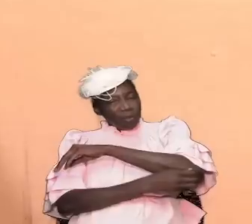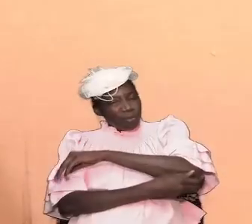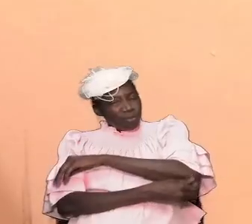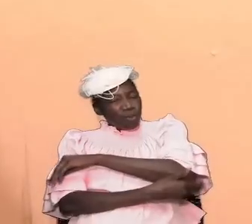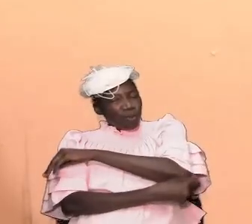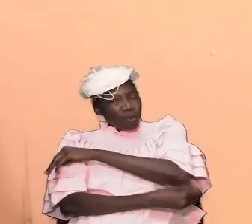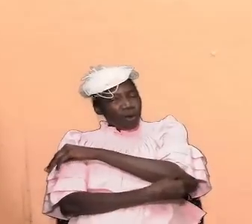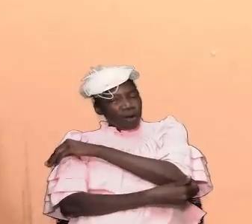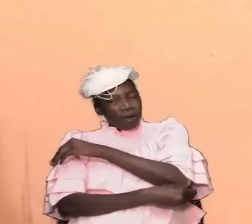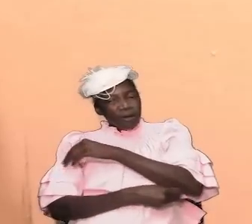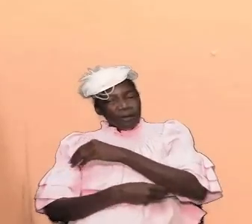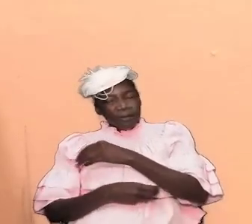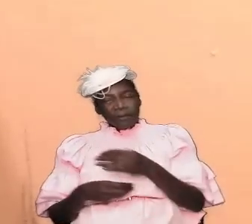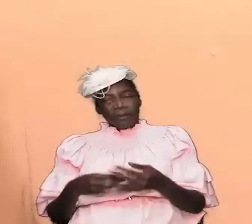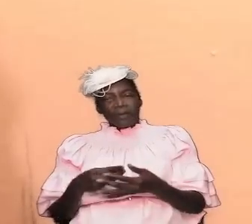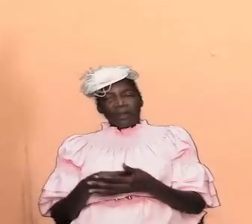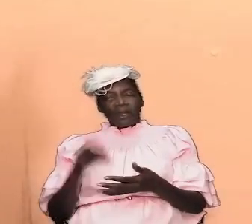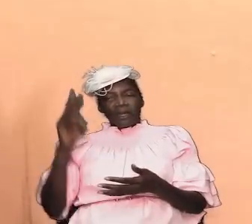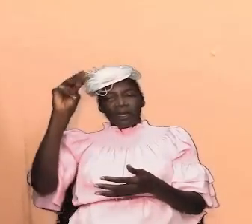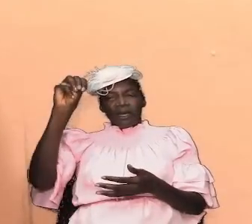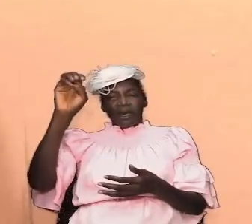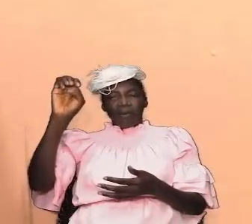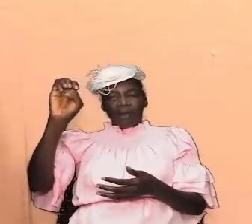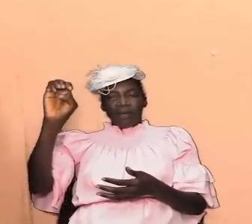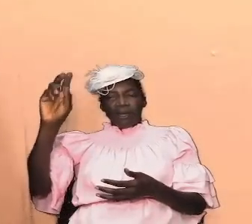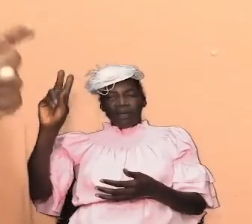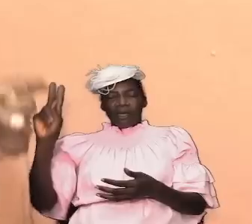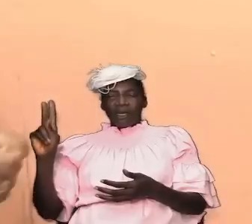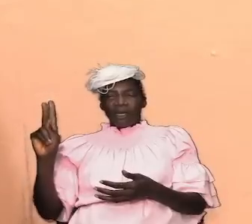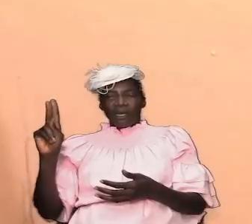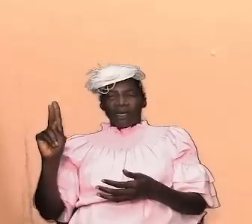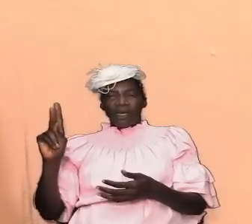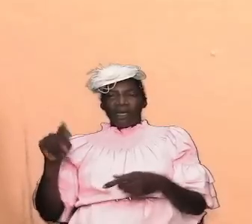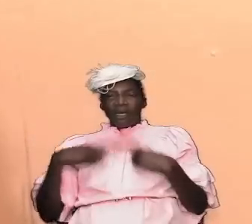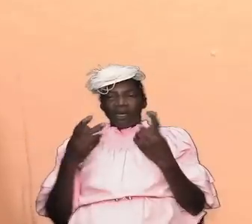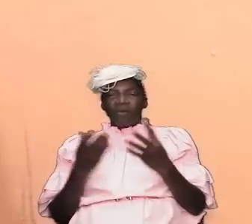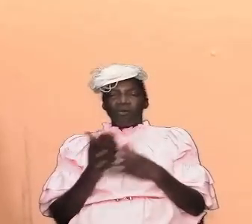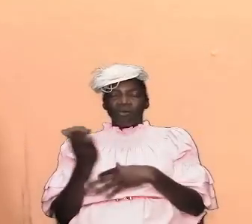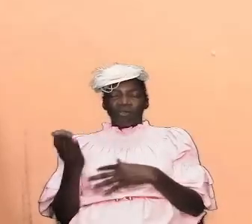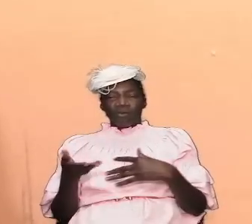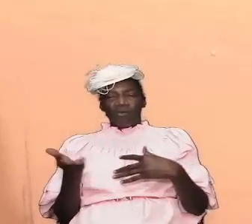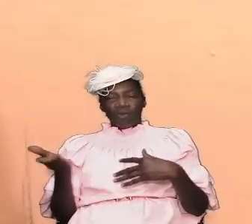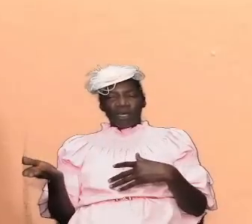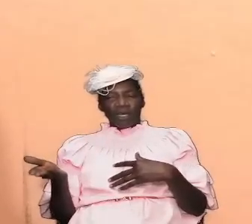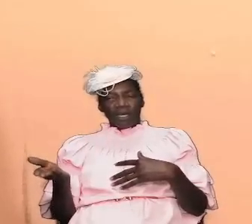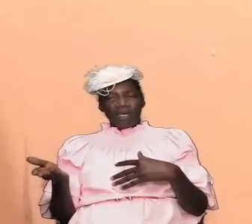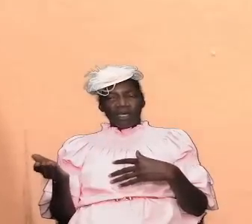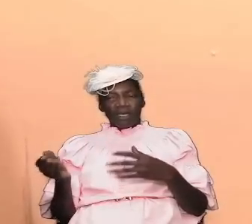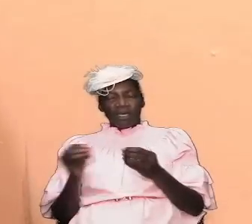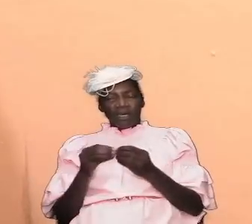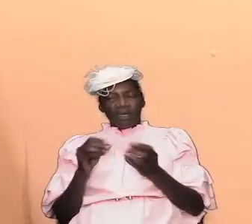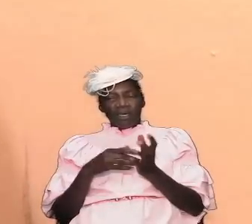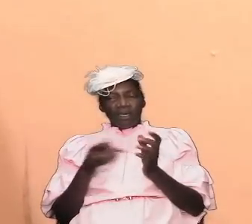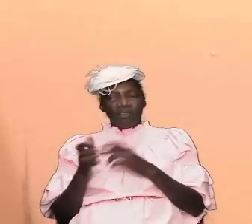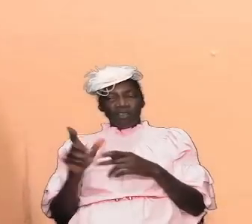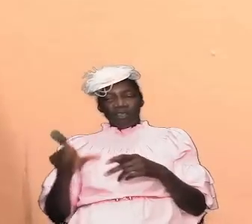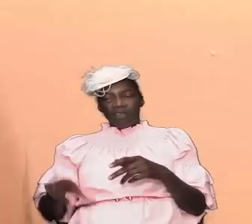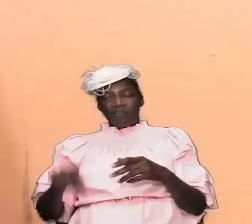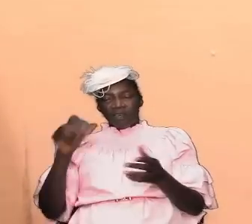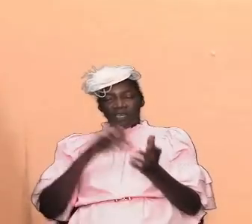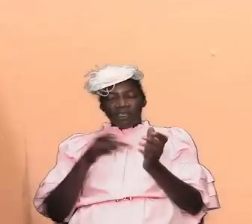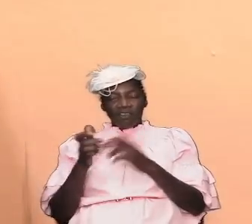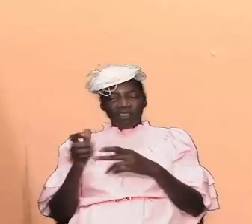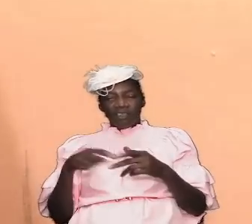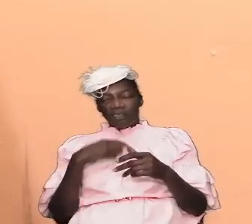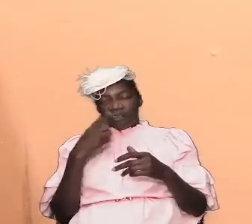meek and he was giving us something as we went through as we go through that discourse with jesus we find him saying something